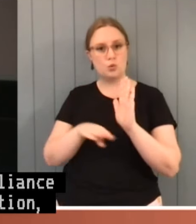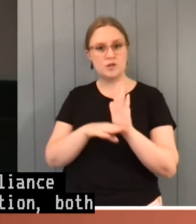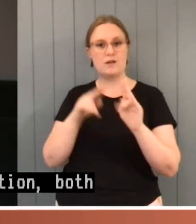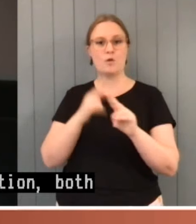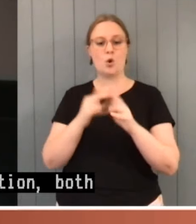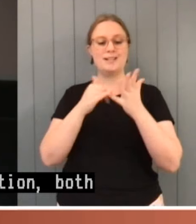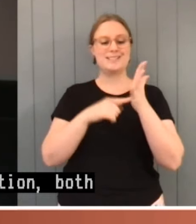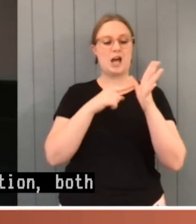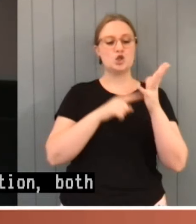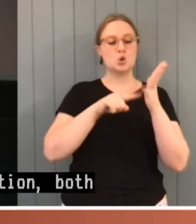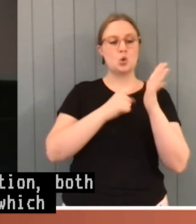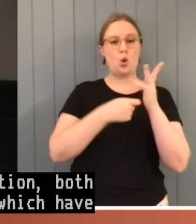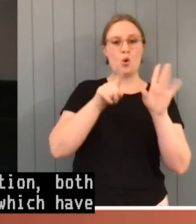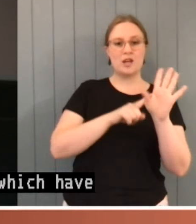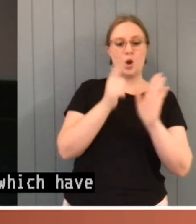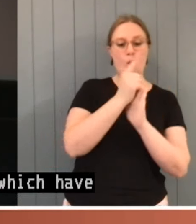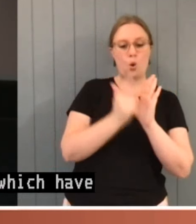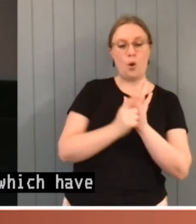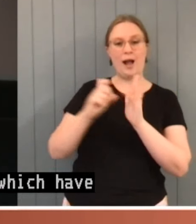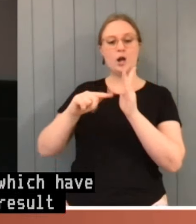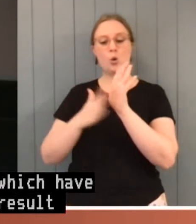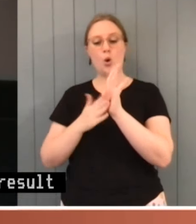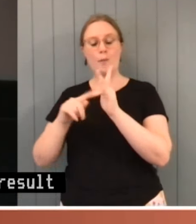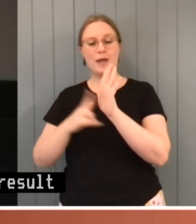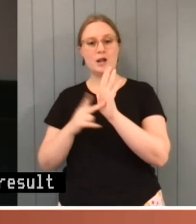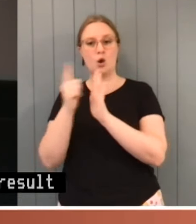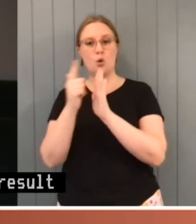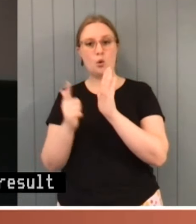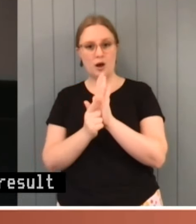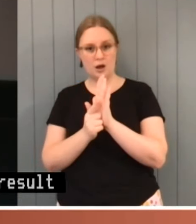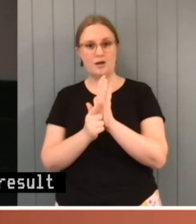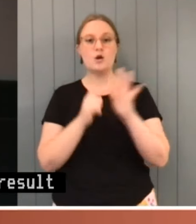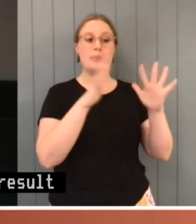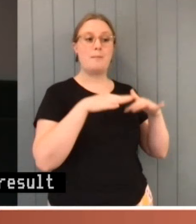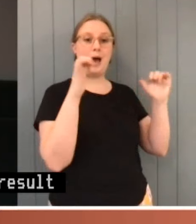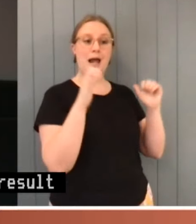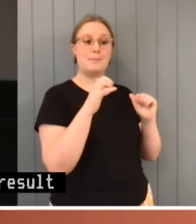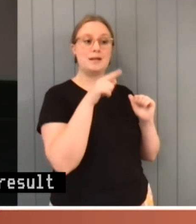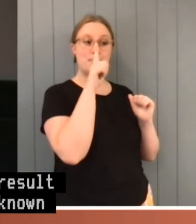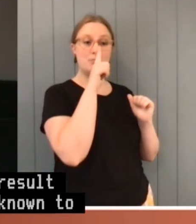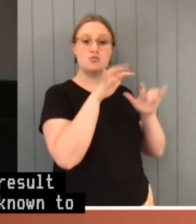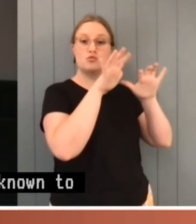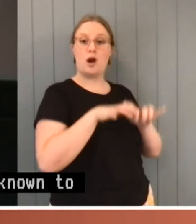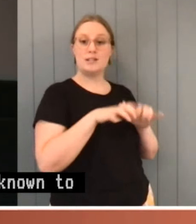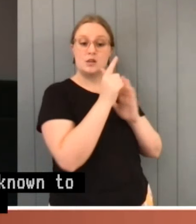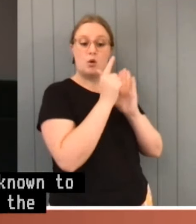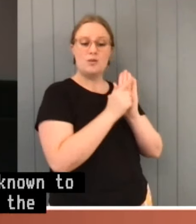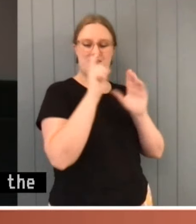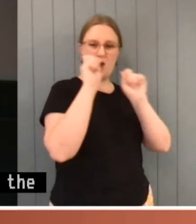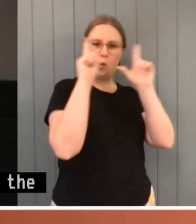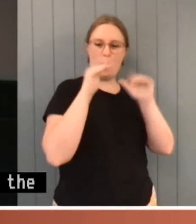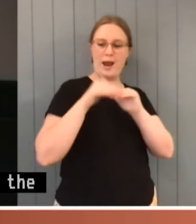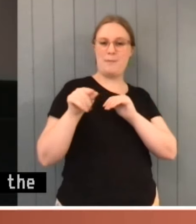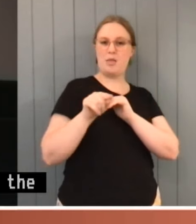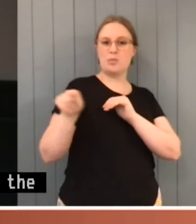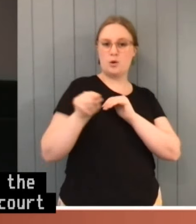the result that it did, and which are known to parliamentary drafters and the courts. In that case, the court also had something to say about the